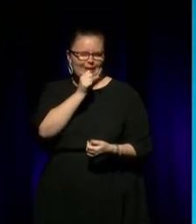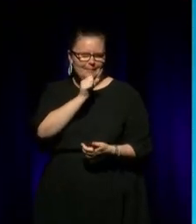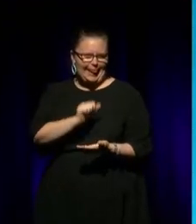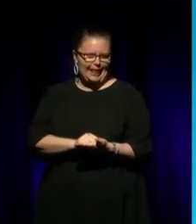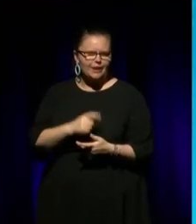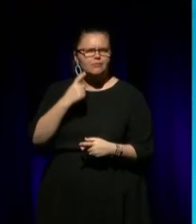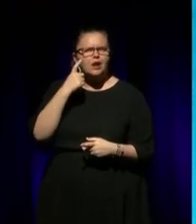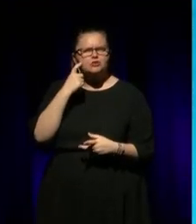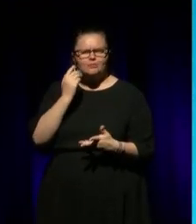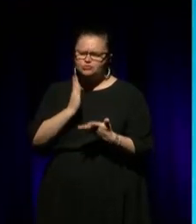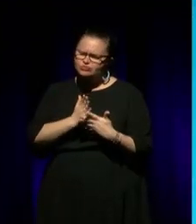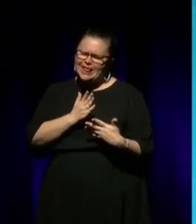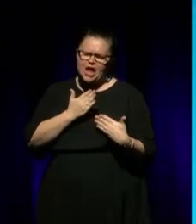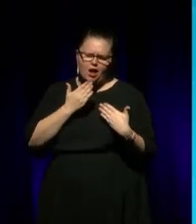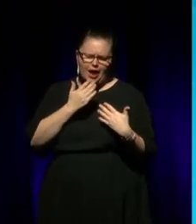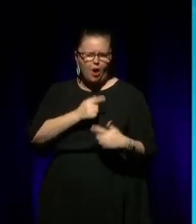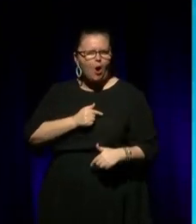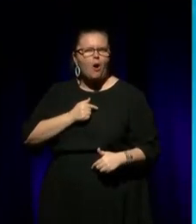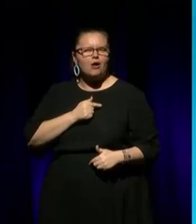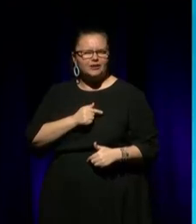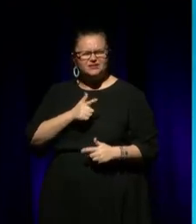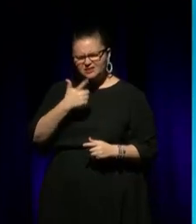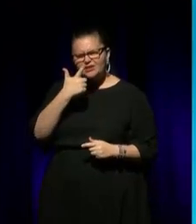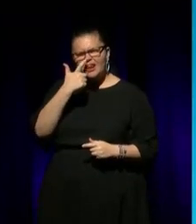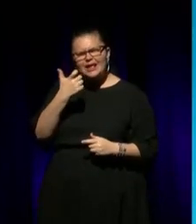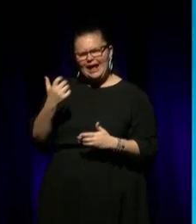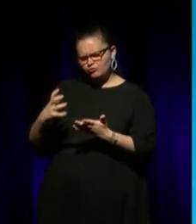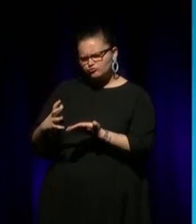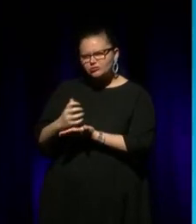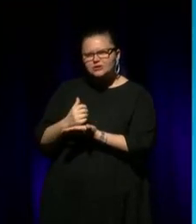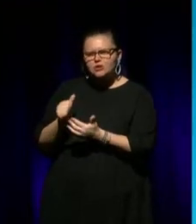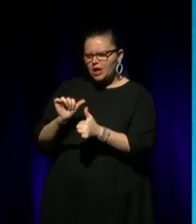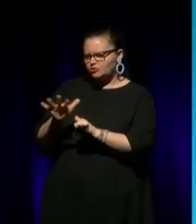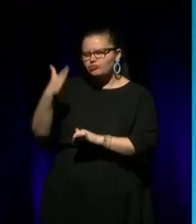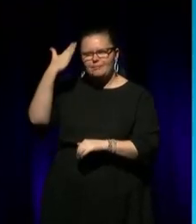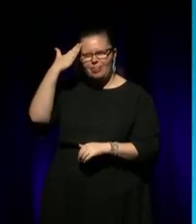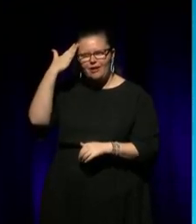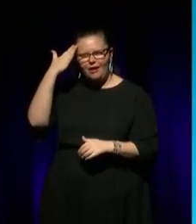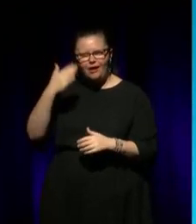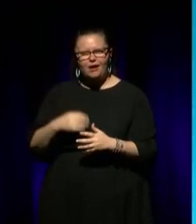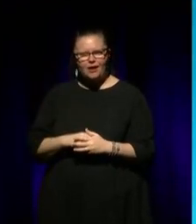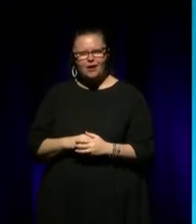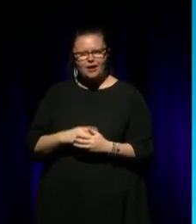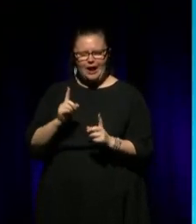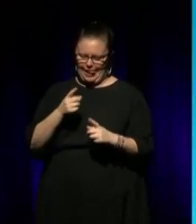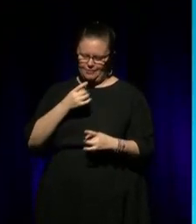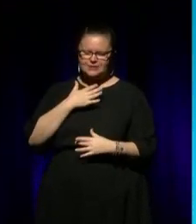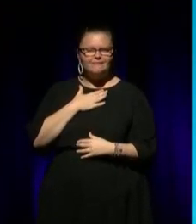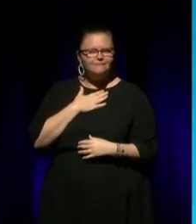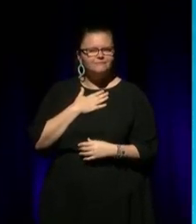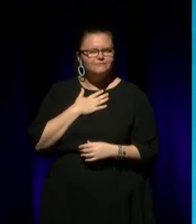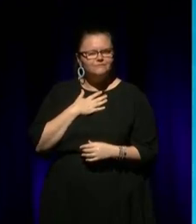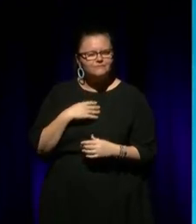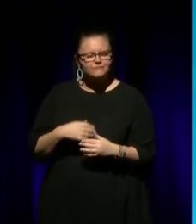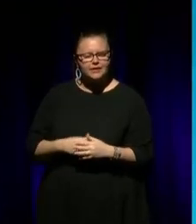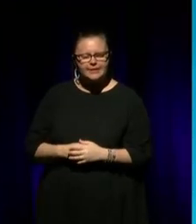I just try to be really honest with him, and he, he's lucky, because he's had resources, he's had a great mother, and, myself, and, you